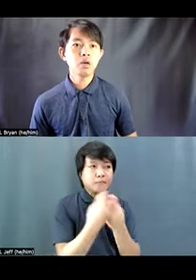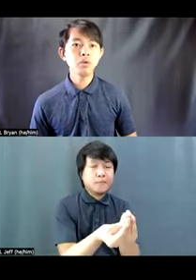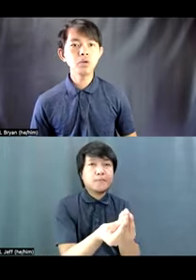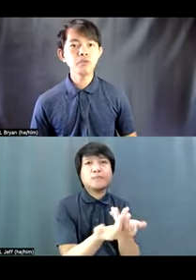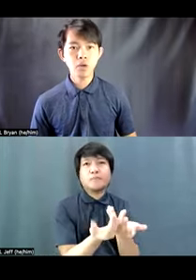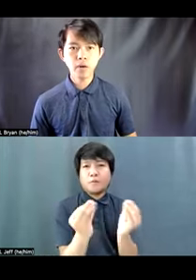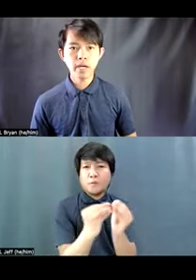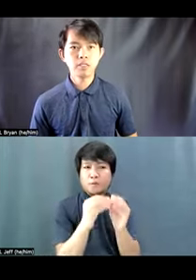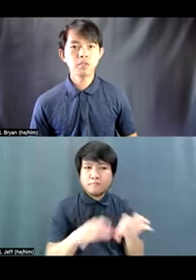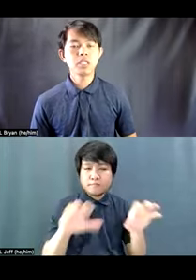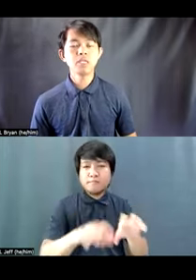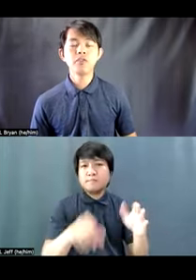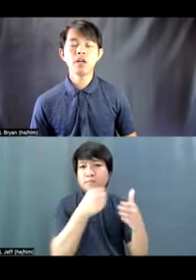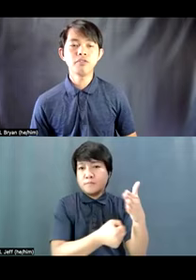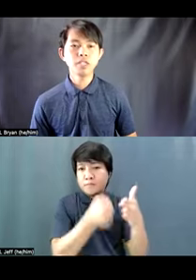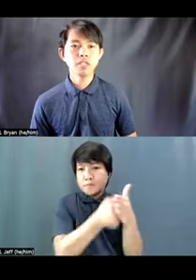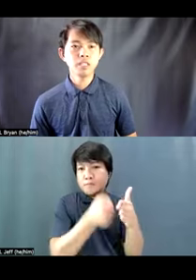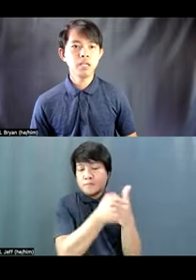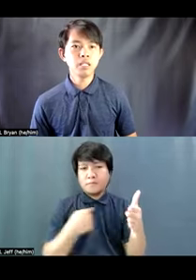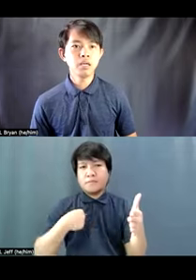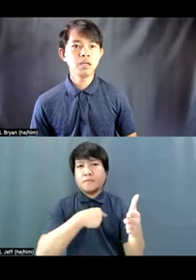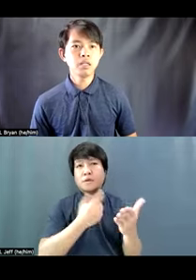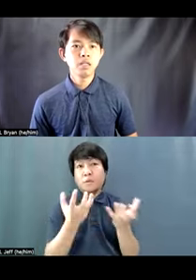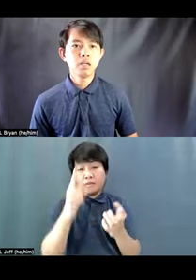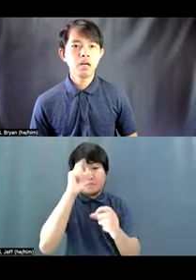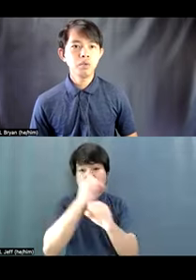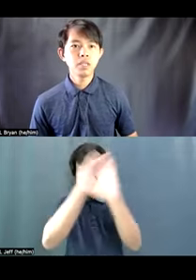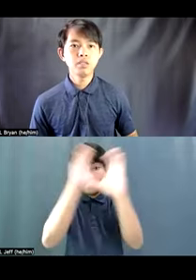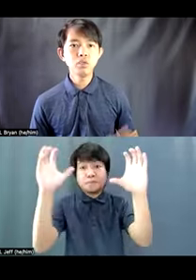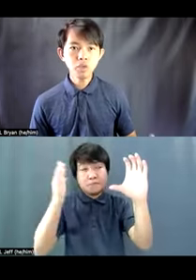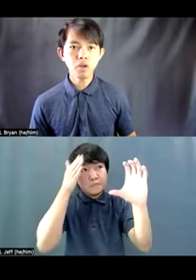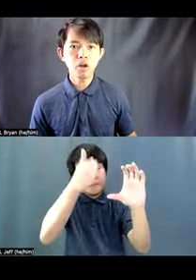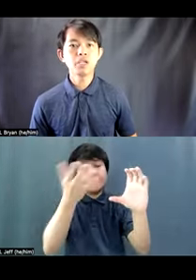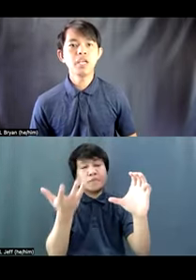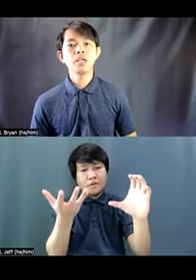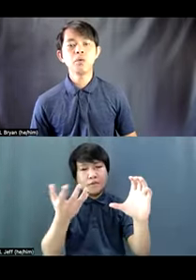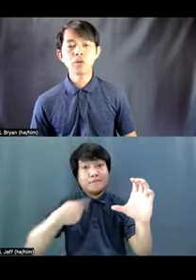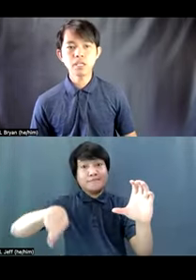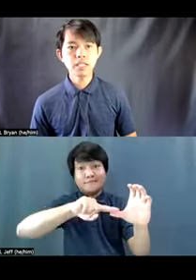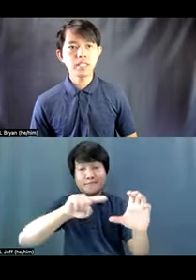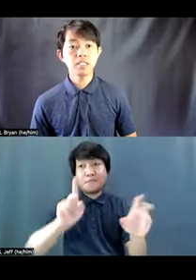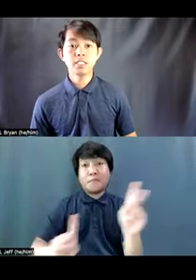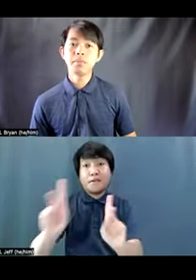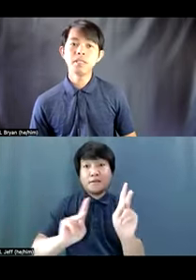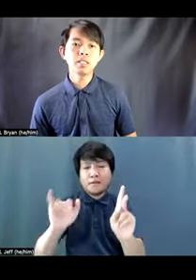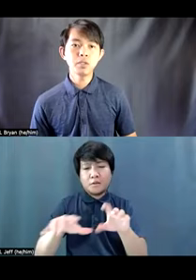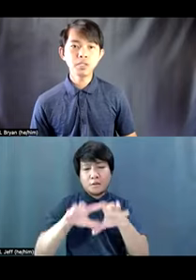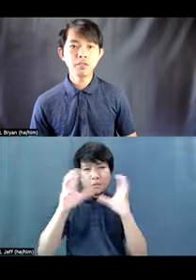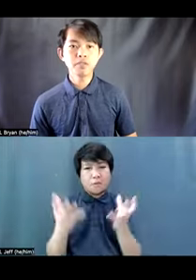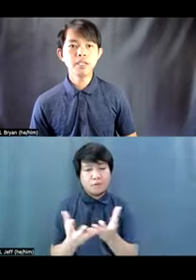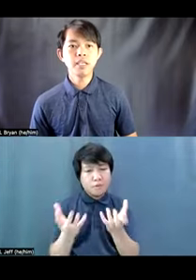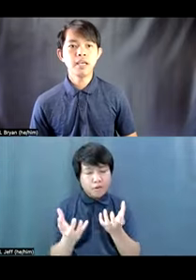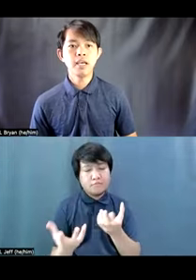we look forward to achieving our vision and with you on creating a world that is disability